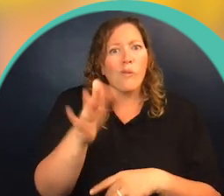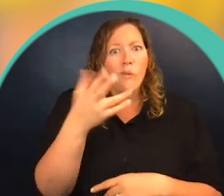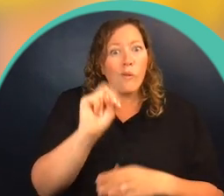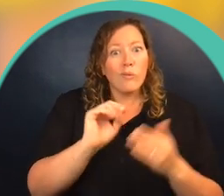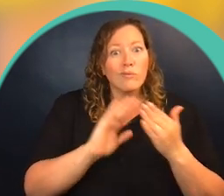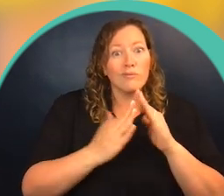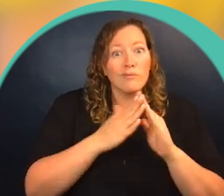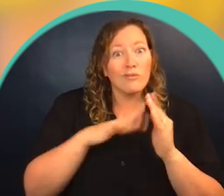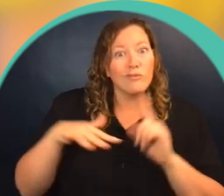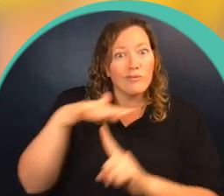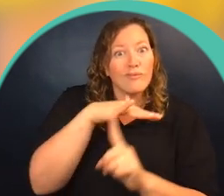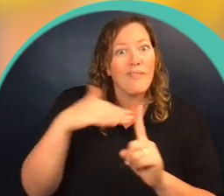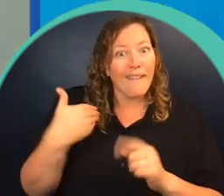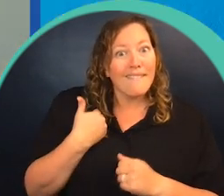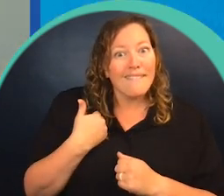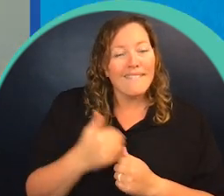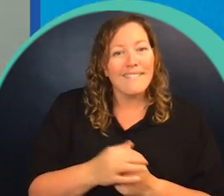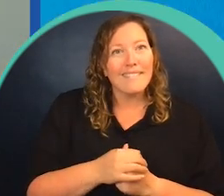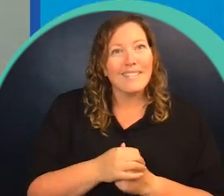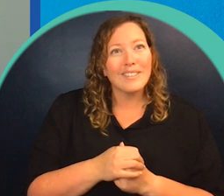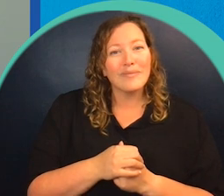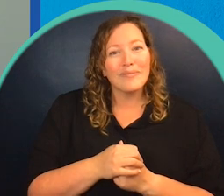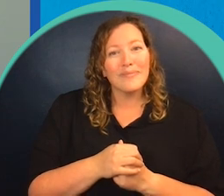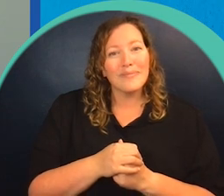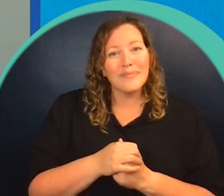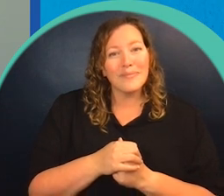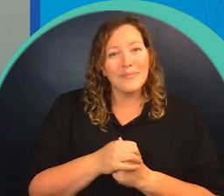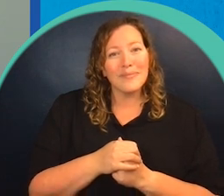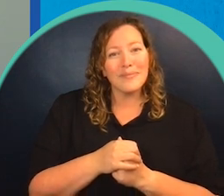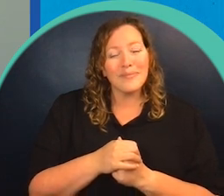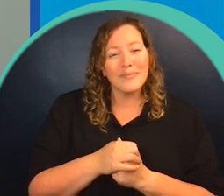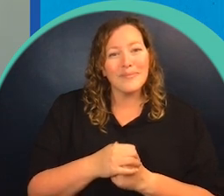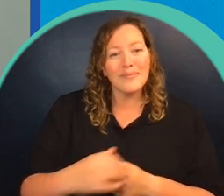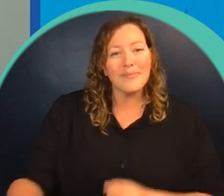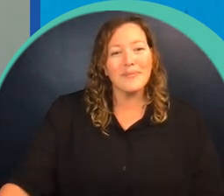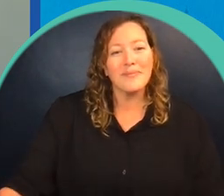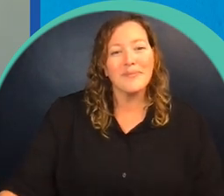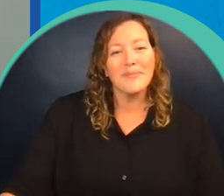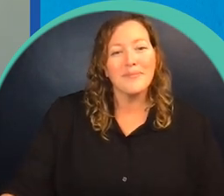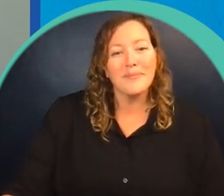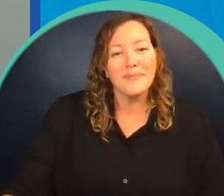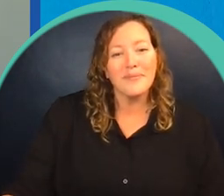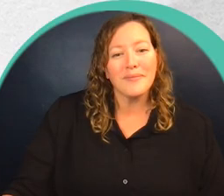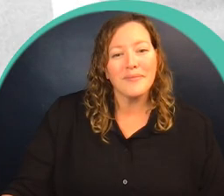use it to help you discover more of your own local urban nature.